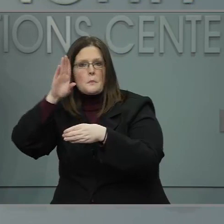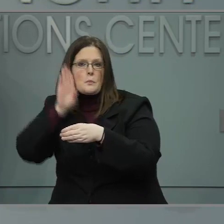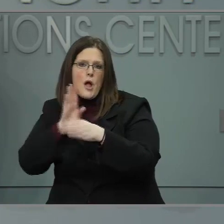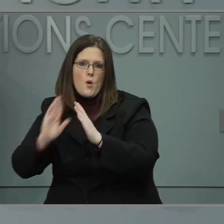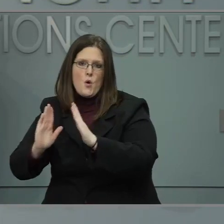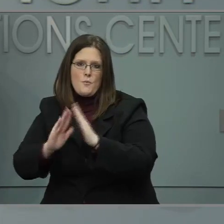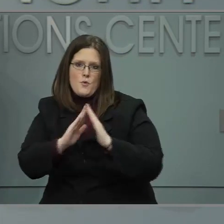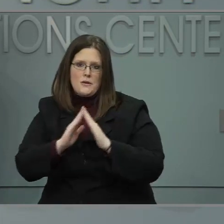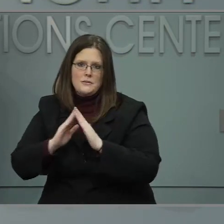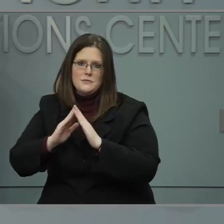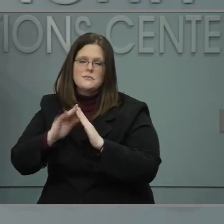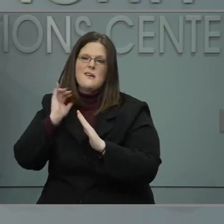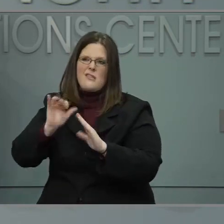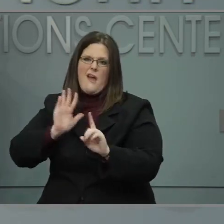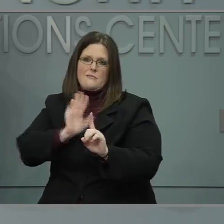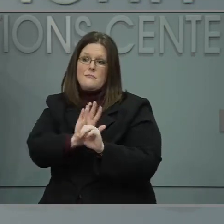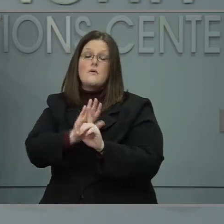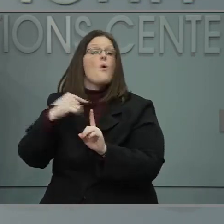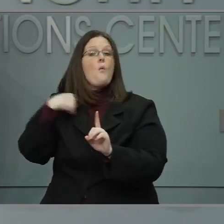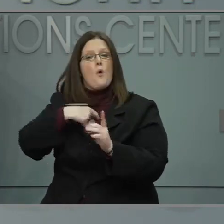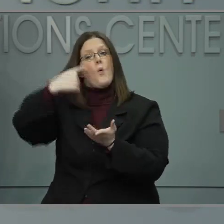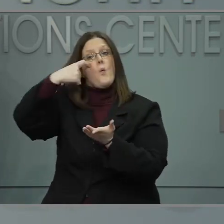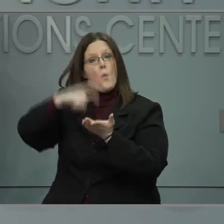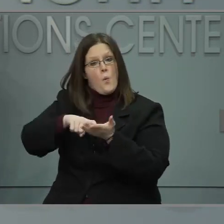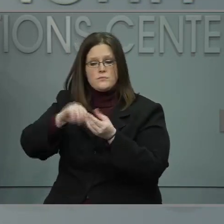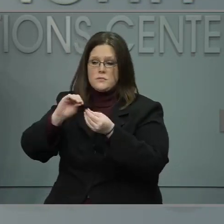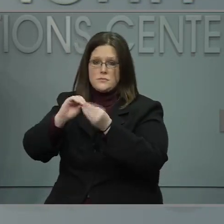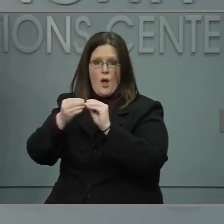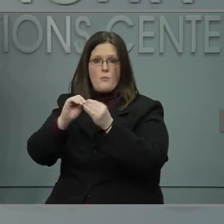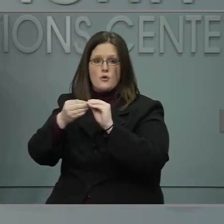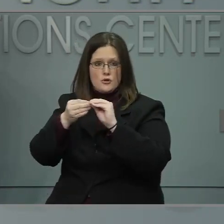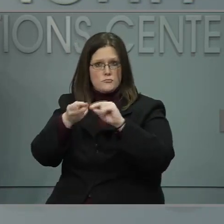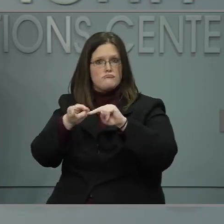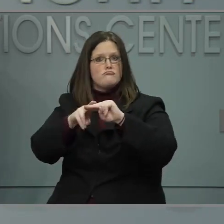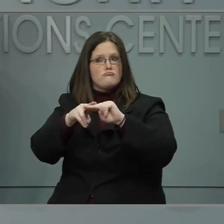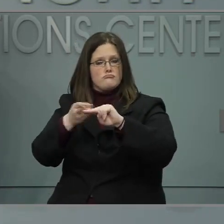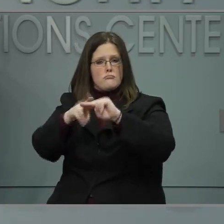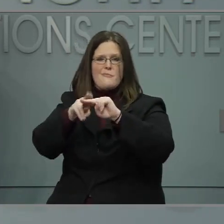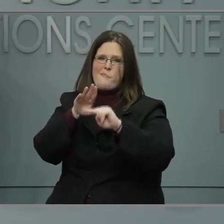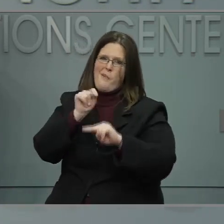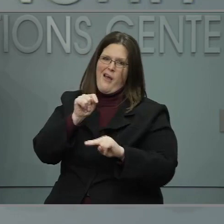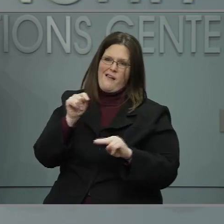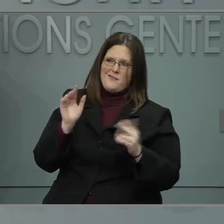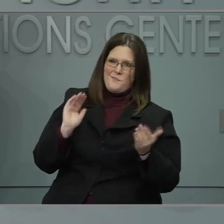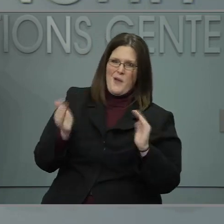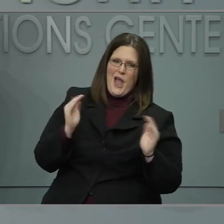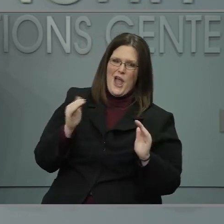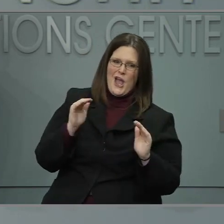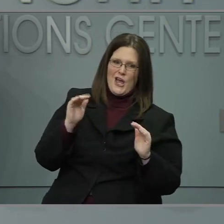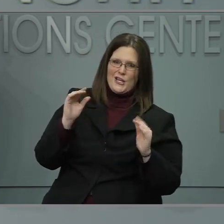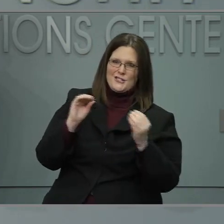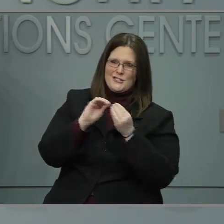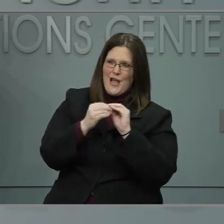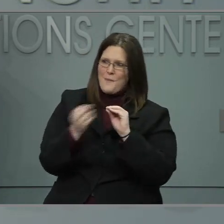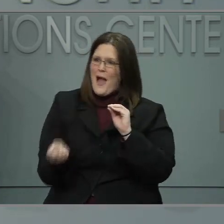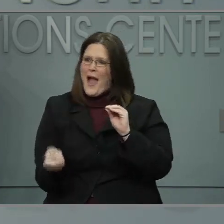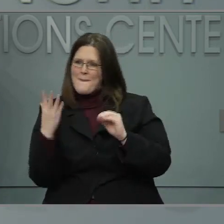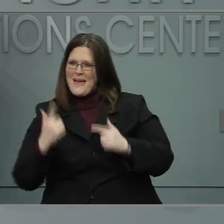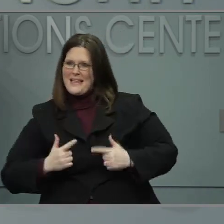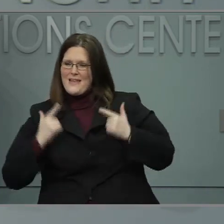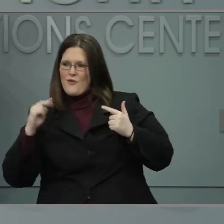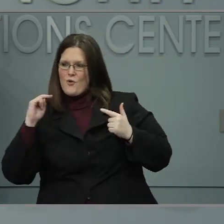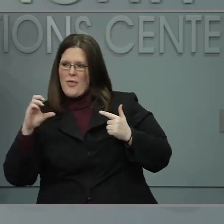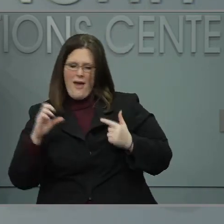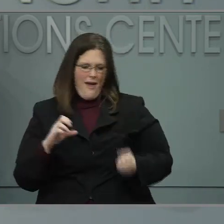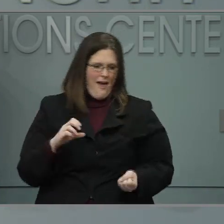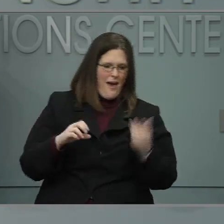The numbers are getting better, but as you can see from the numbers we talked about earlier, we have a ways to go. But I'll let Dr.